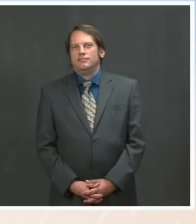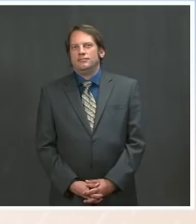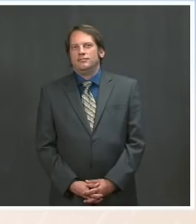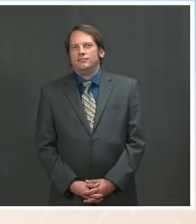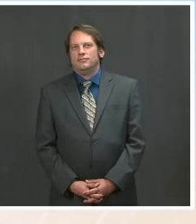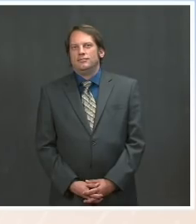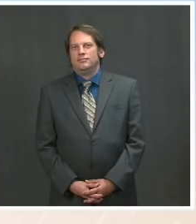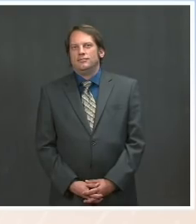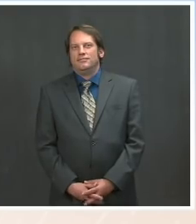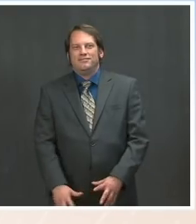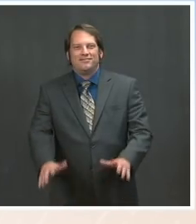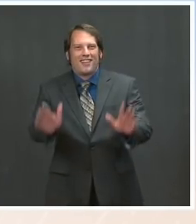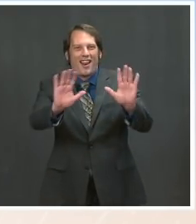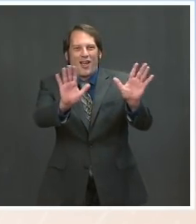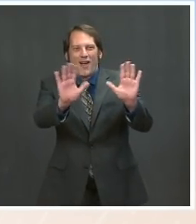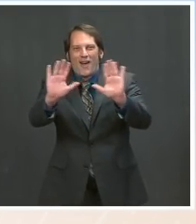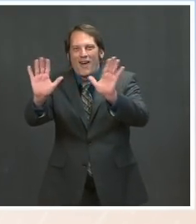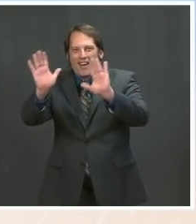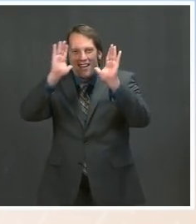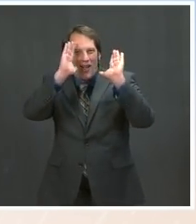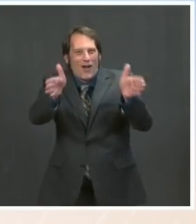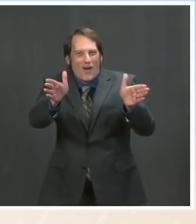Ms. Hi, everyone. Happy Monday.